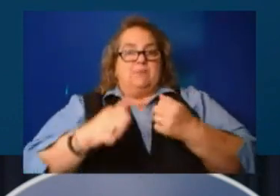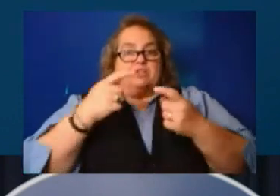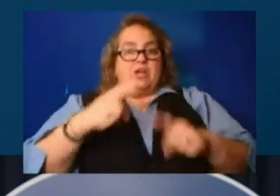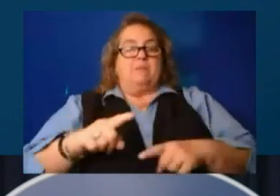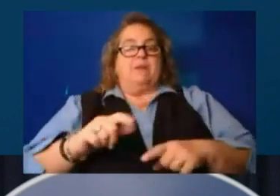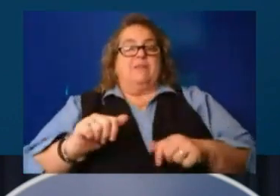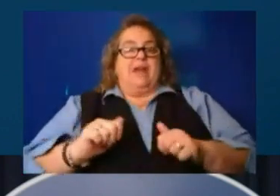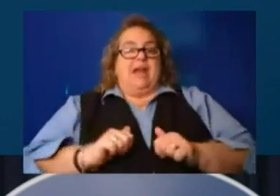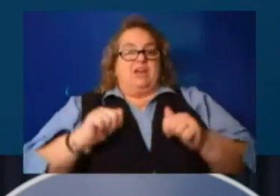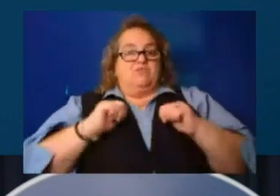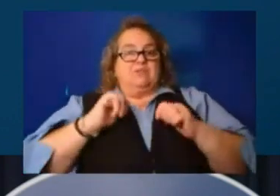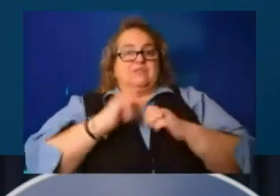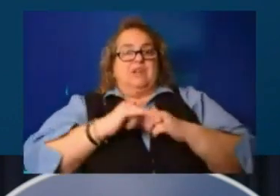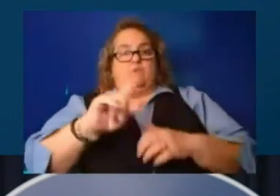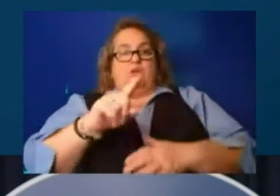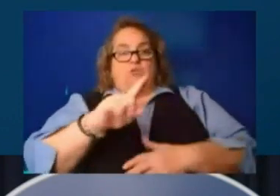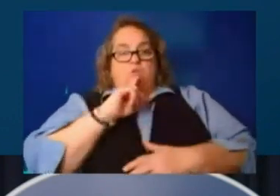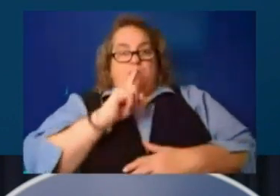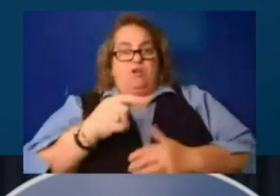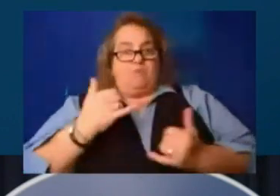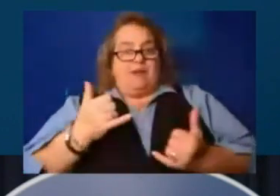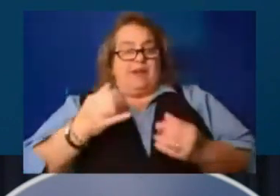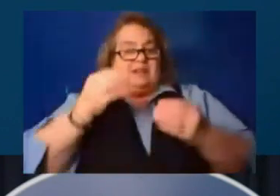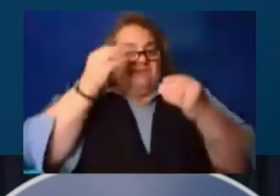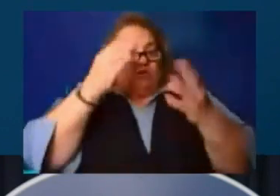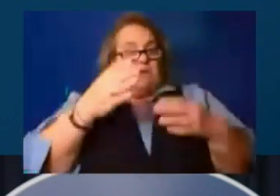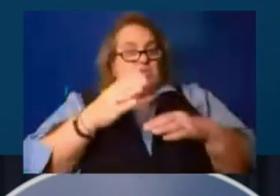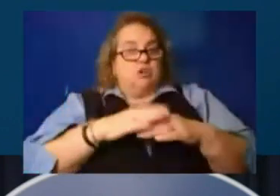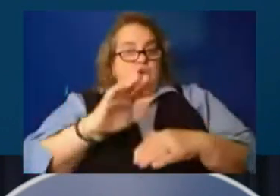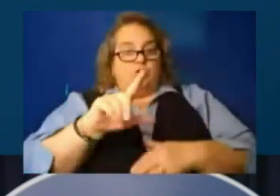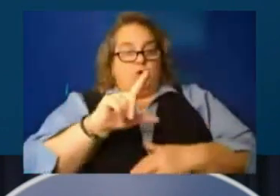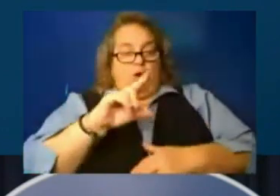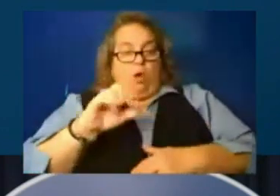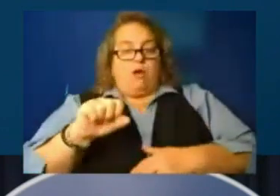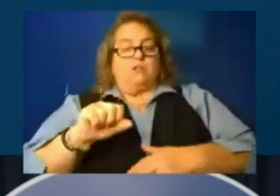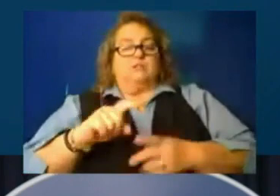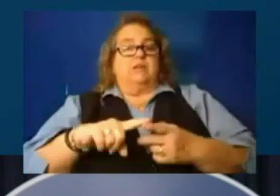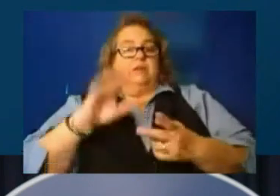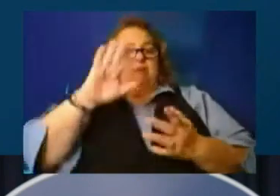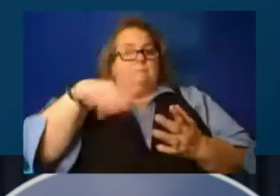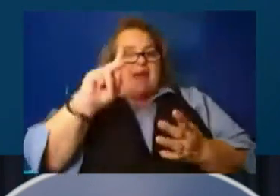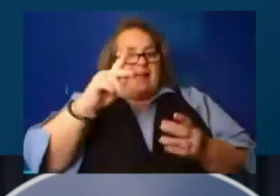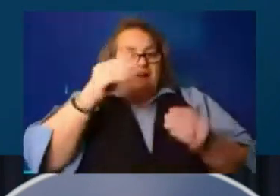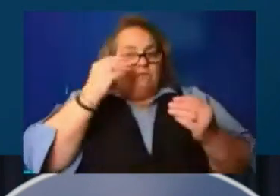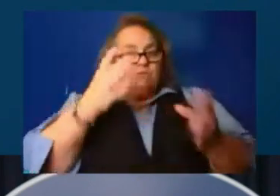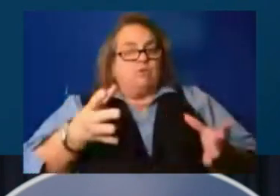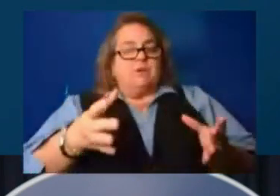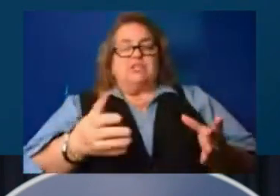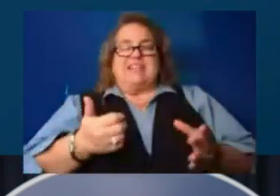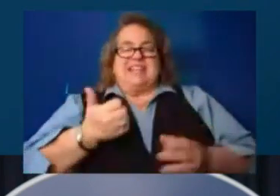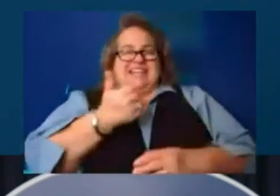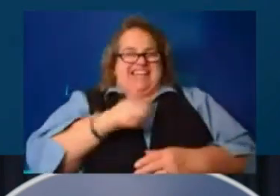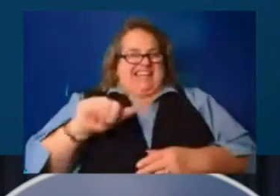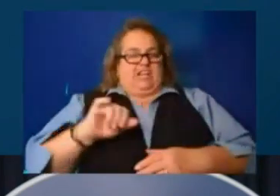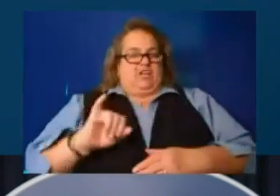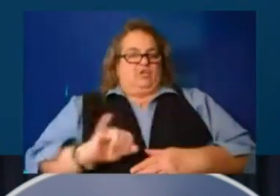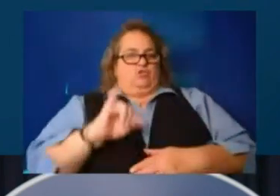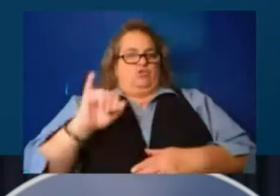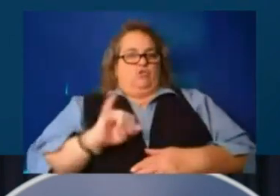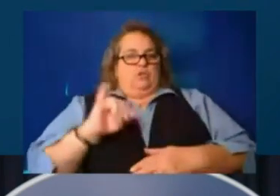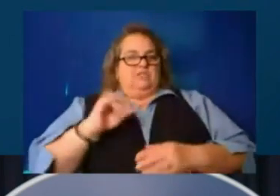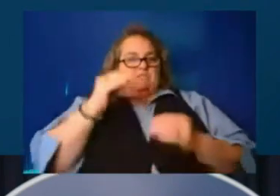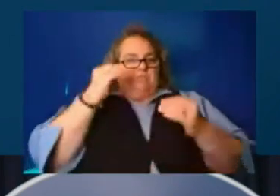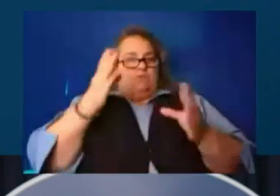are right now, information on your losses, banking information and any insurance information. But we